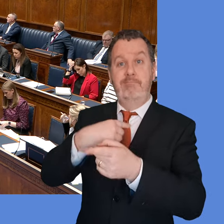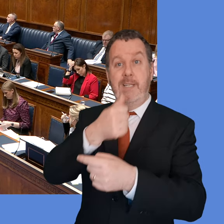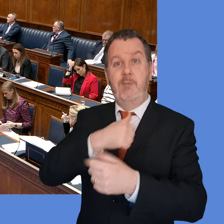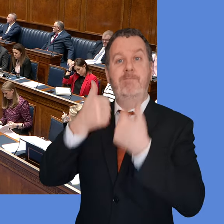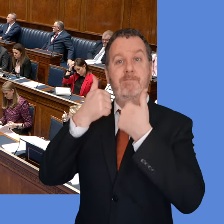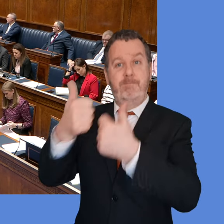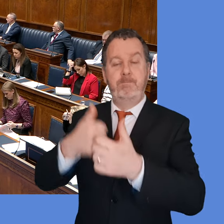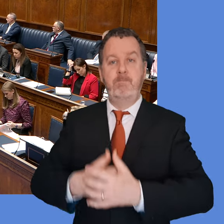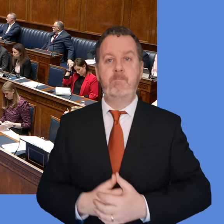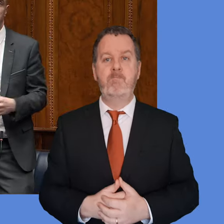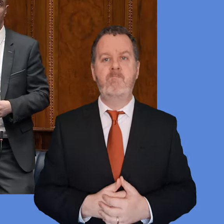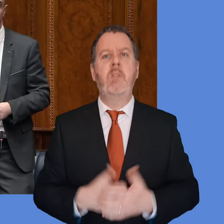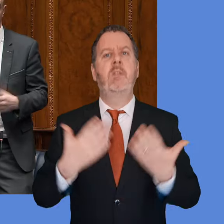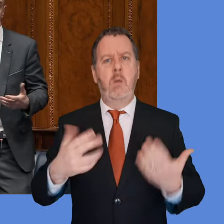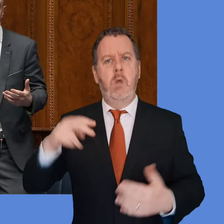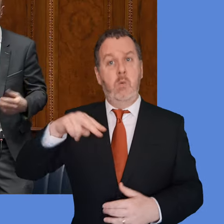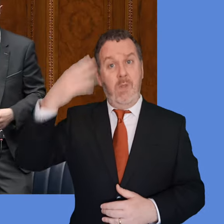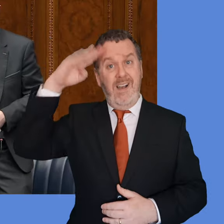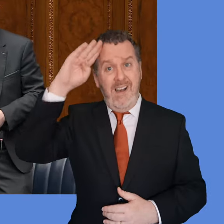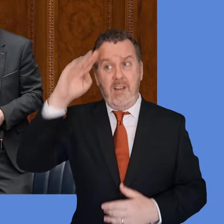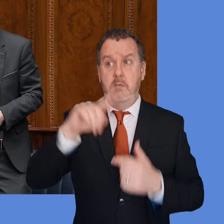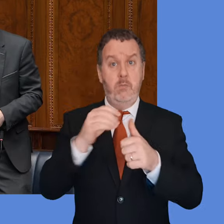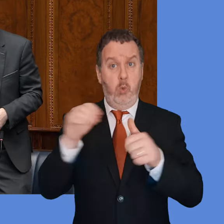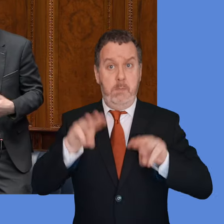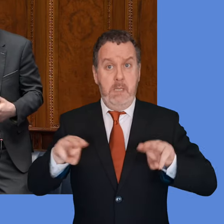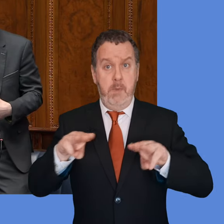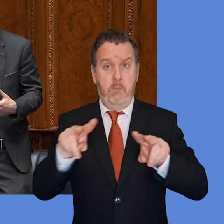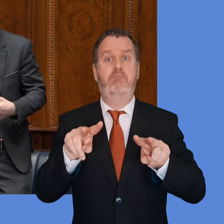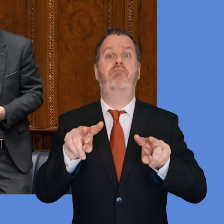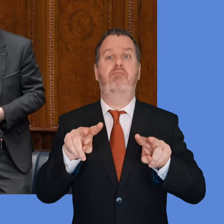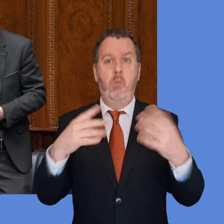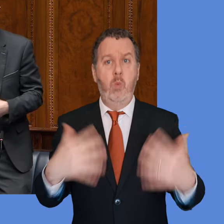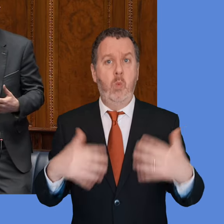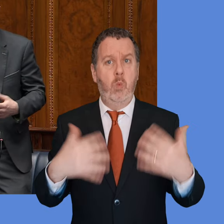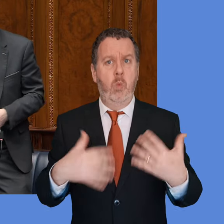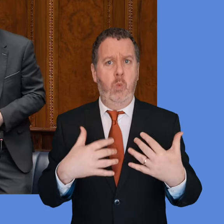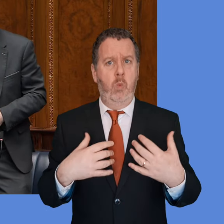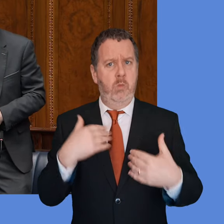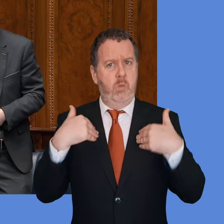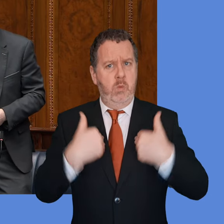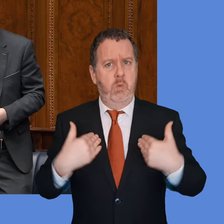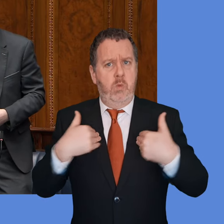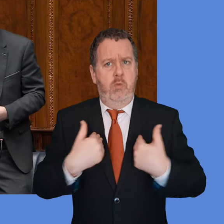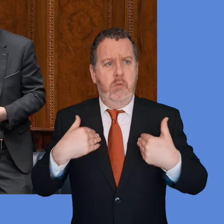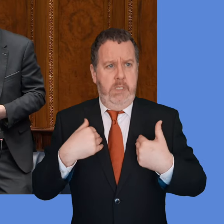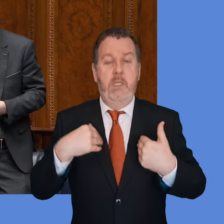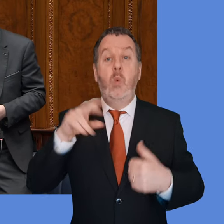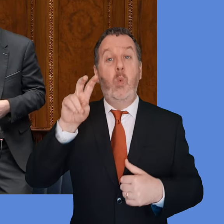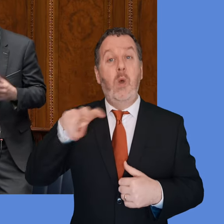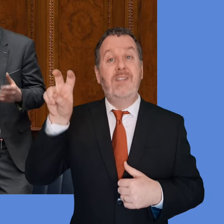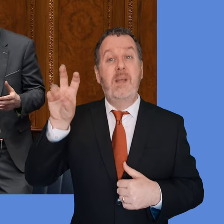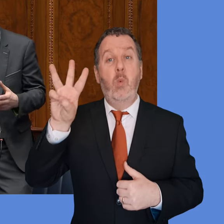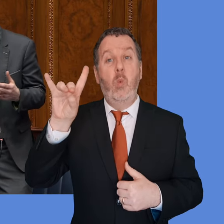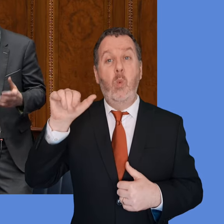People across the north and beyond were rightly or understandably disturbed that these WhatsApp messages had been